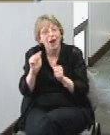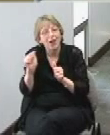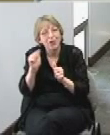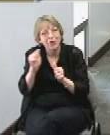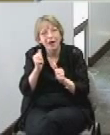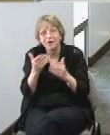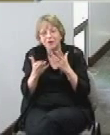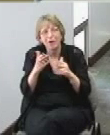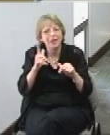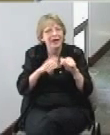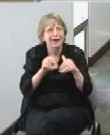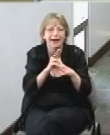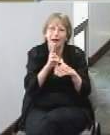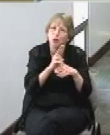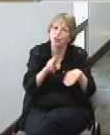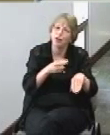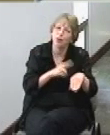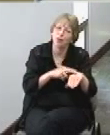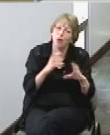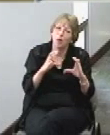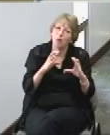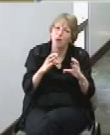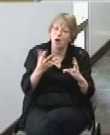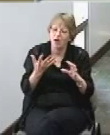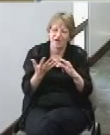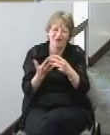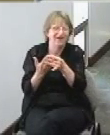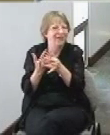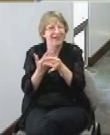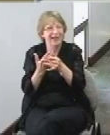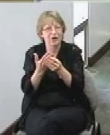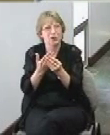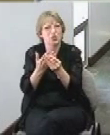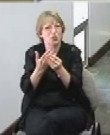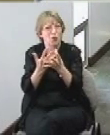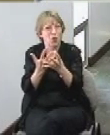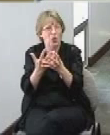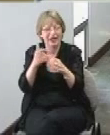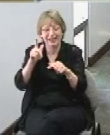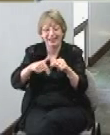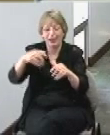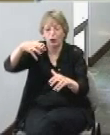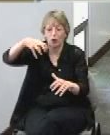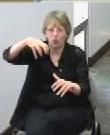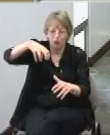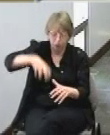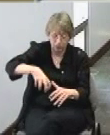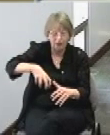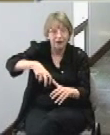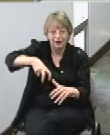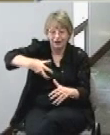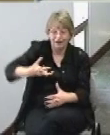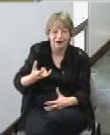can't use a conventional ball or their fingers won't fit in the in the holes so that they can bowl